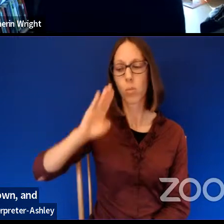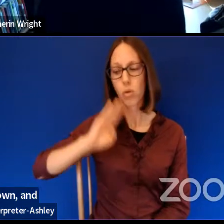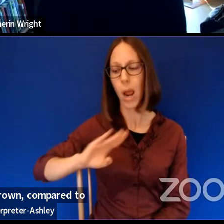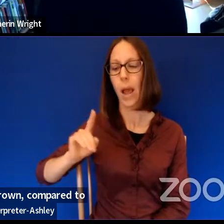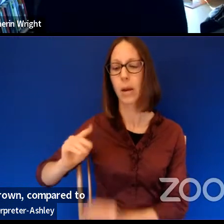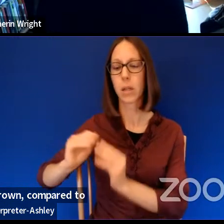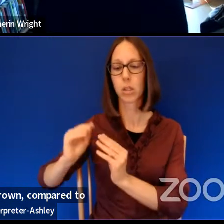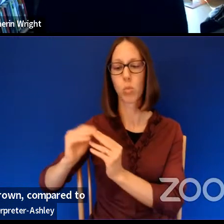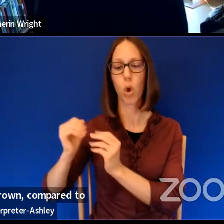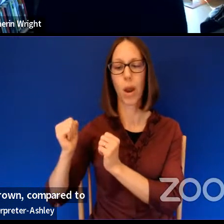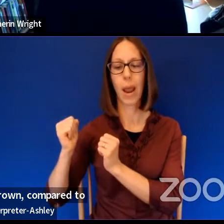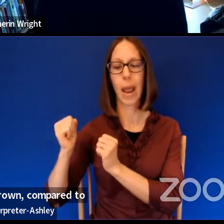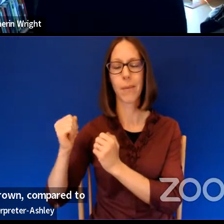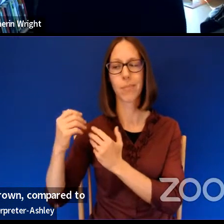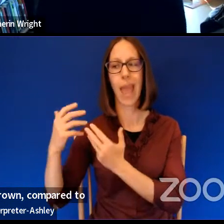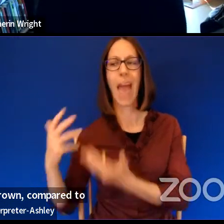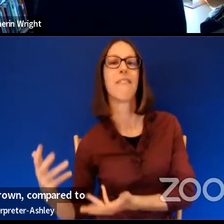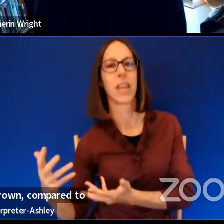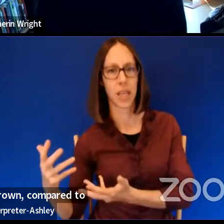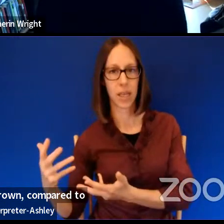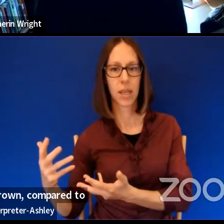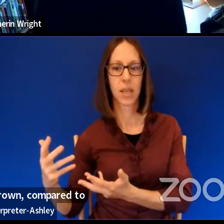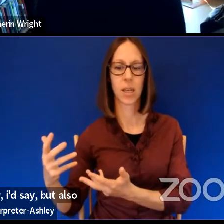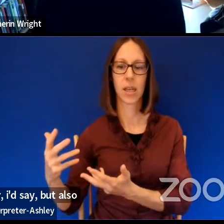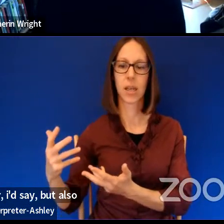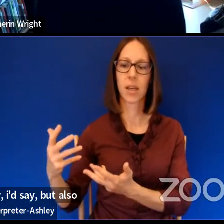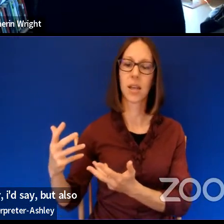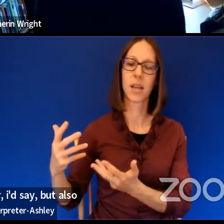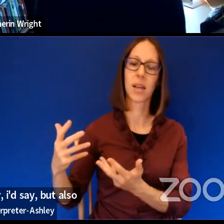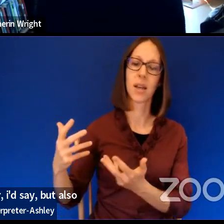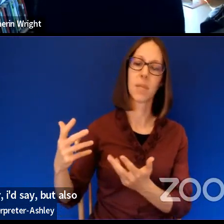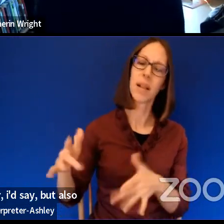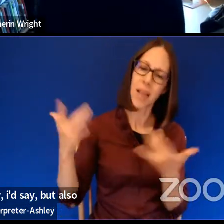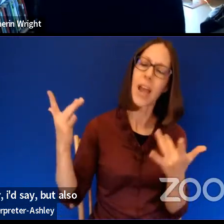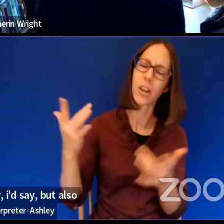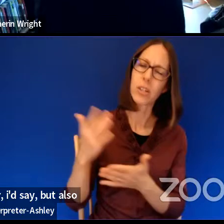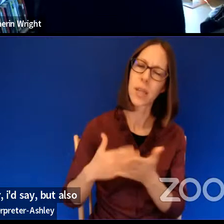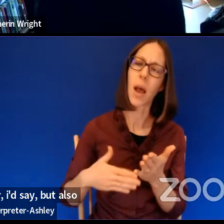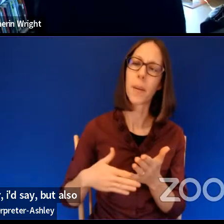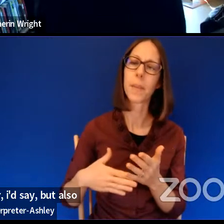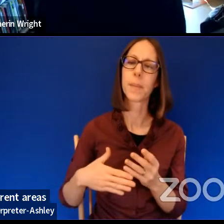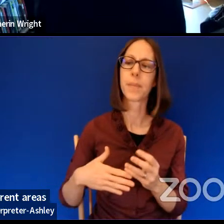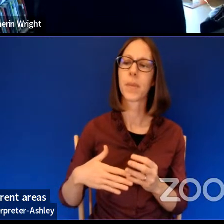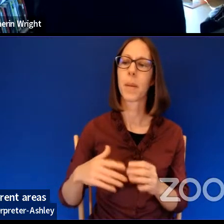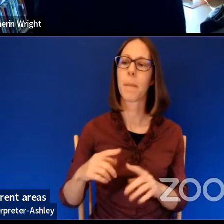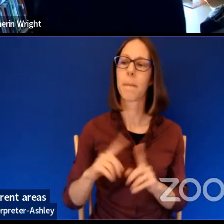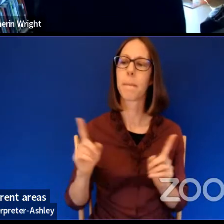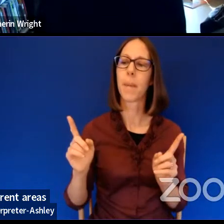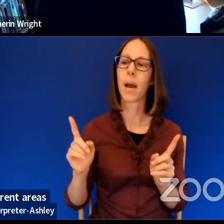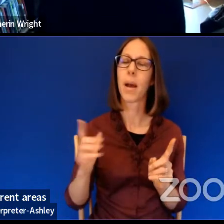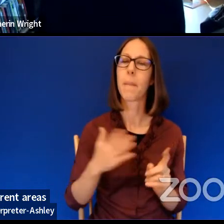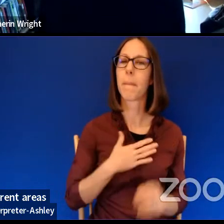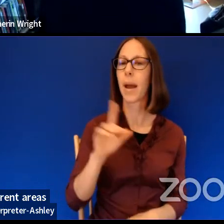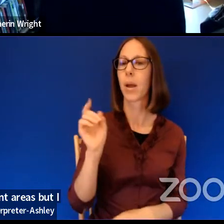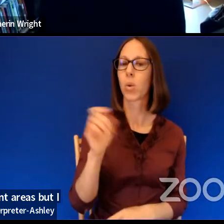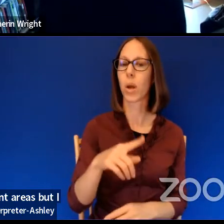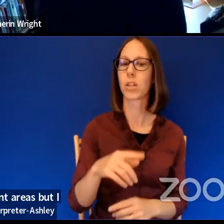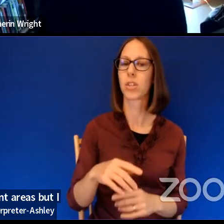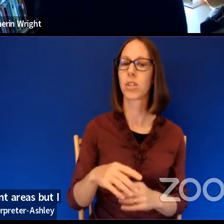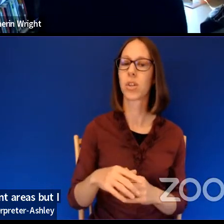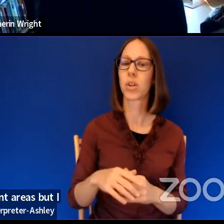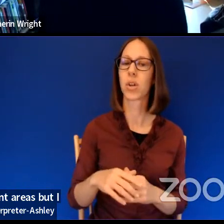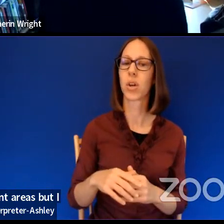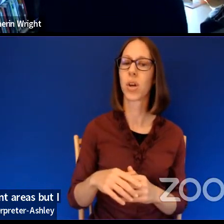heavier, I'd say, but also sometimes lighter in different areas. Sure. Um, but I guess my question is, you know,